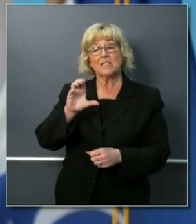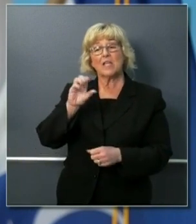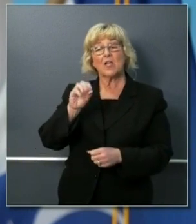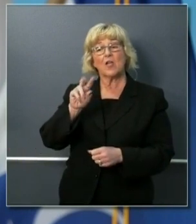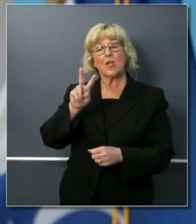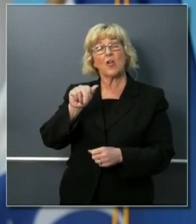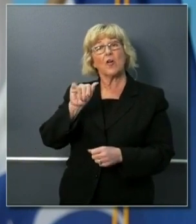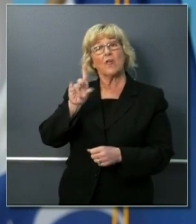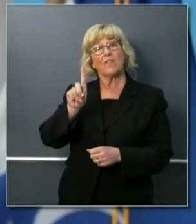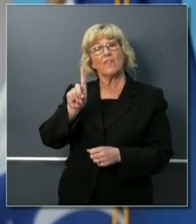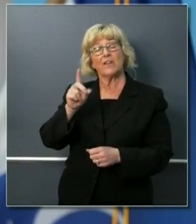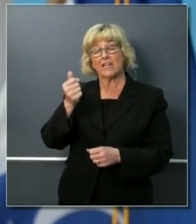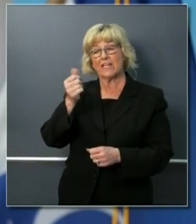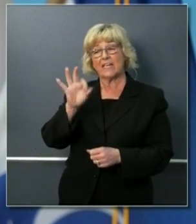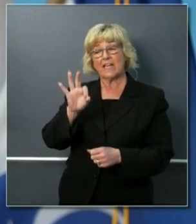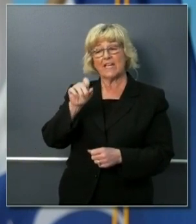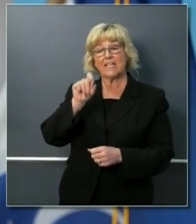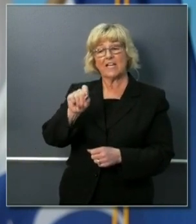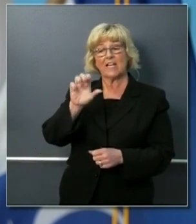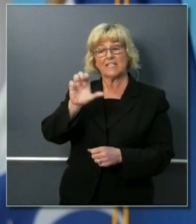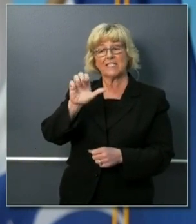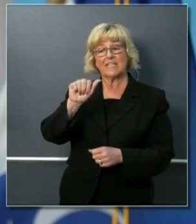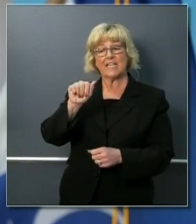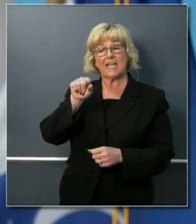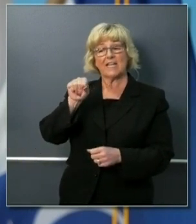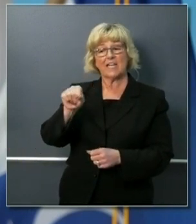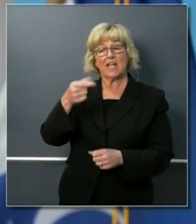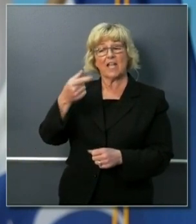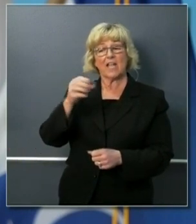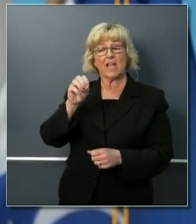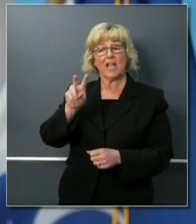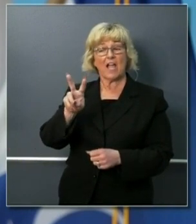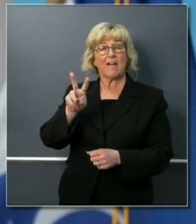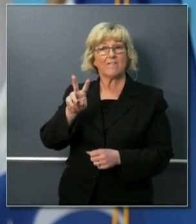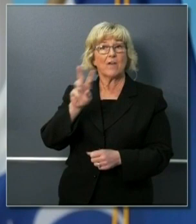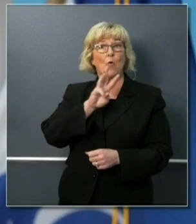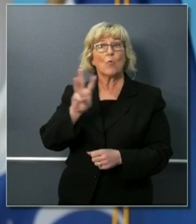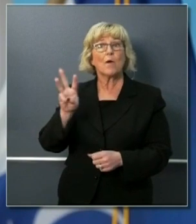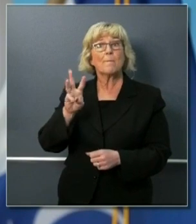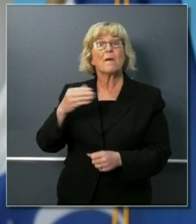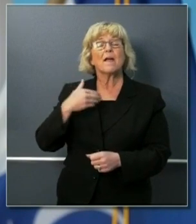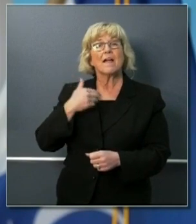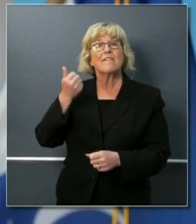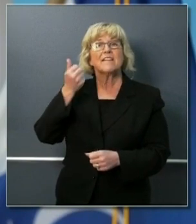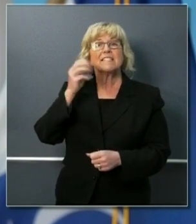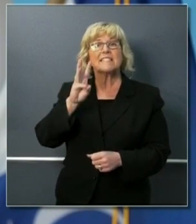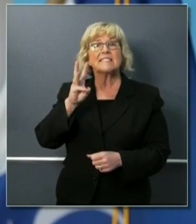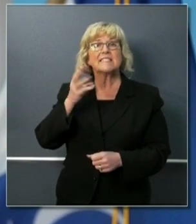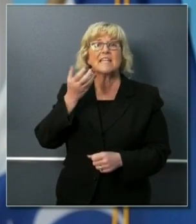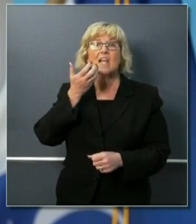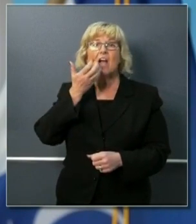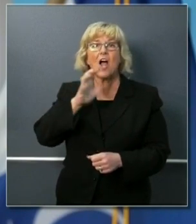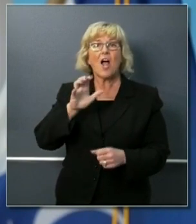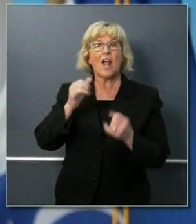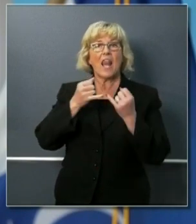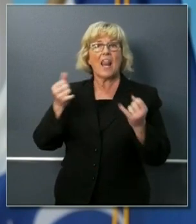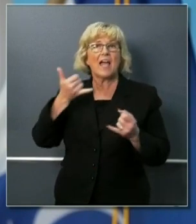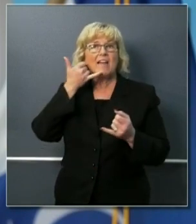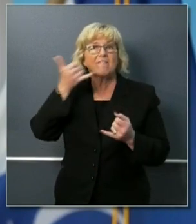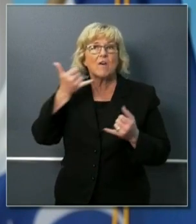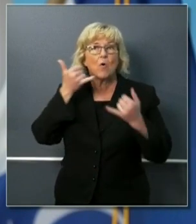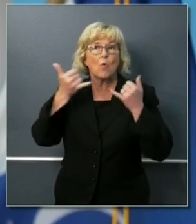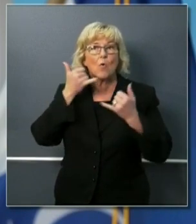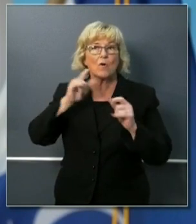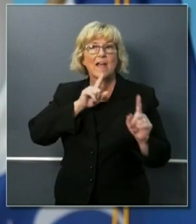.gov website COVID-19.ca.gov website we have 16 hotlines that we have made